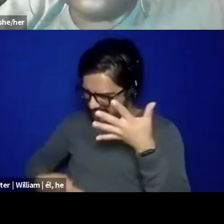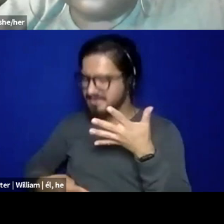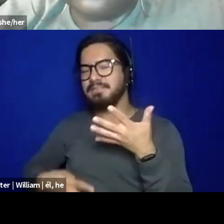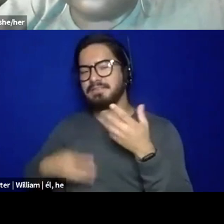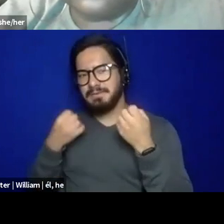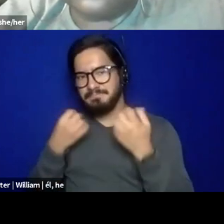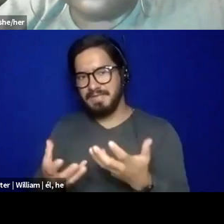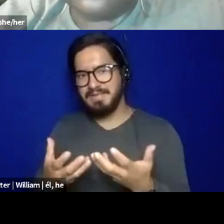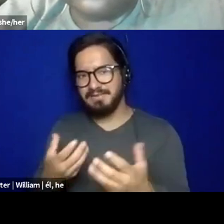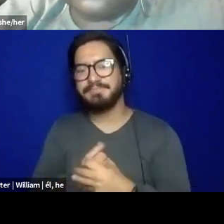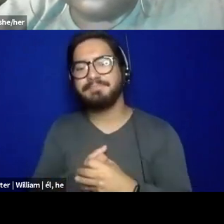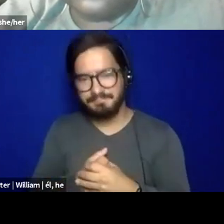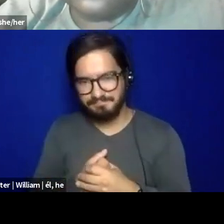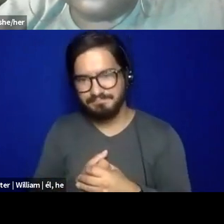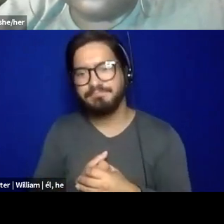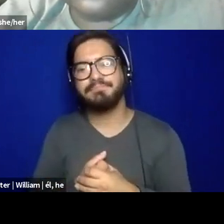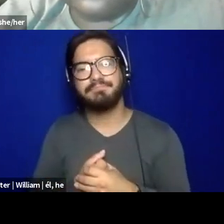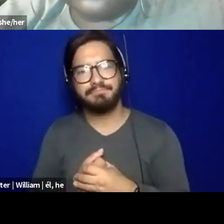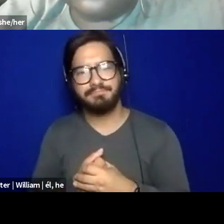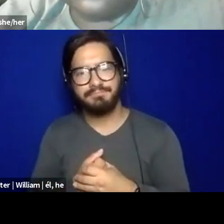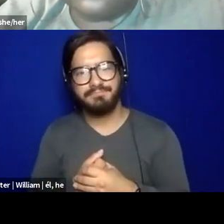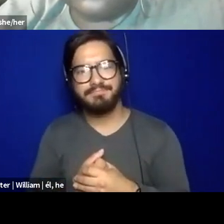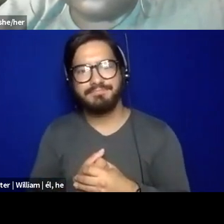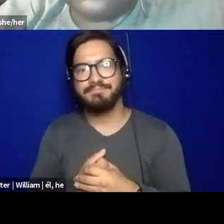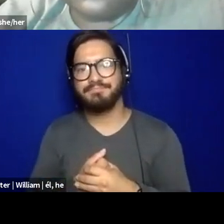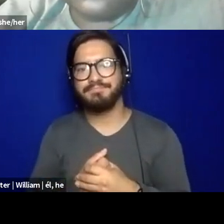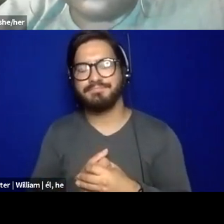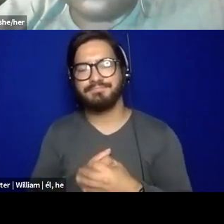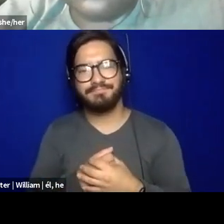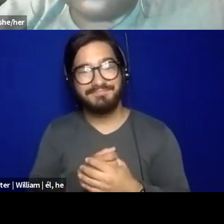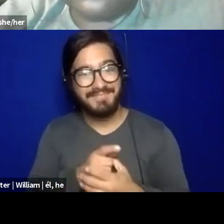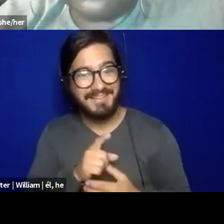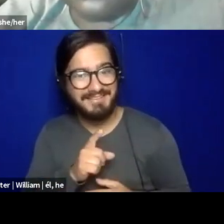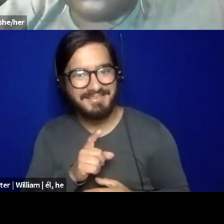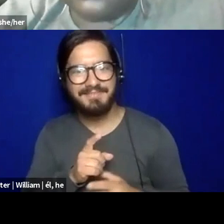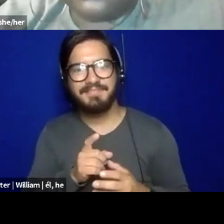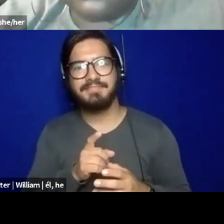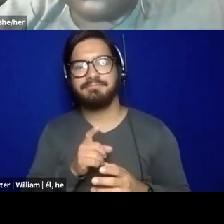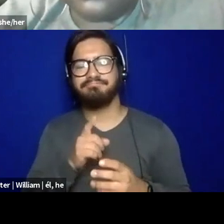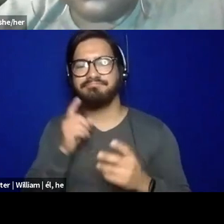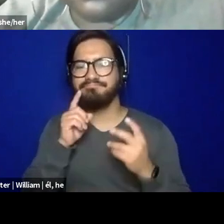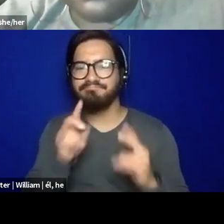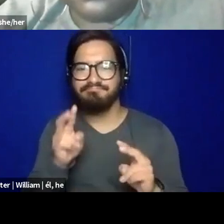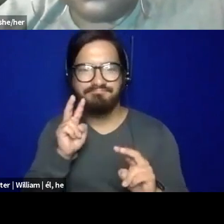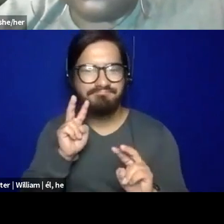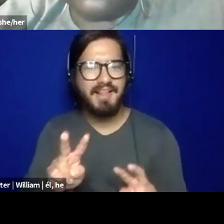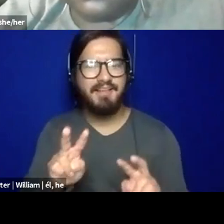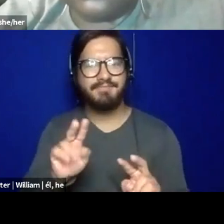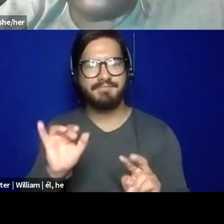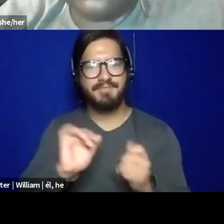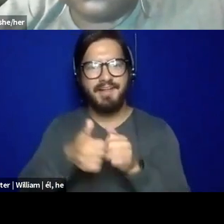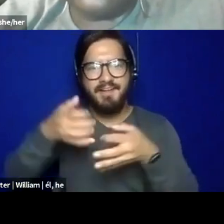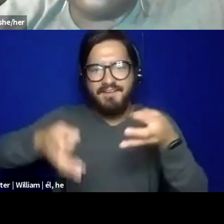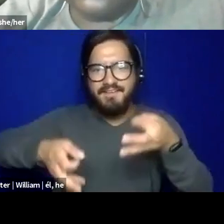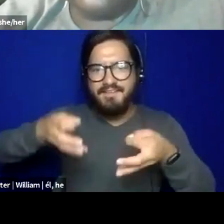all in, in, in, in space, but, you know, really being able to look at how the legal system is